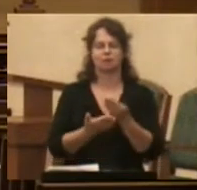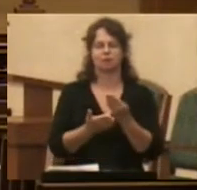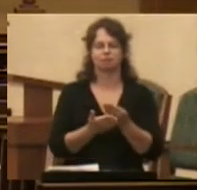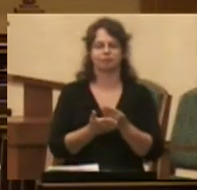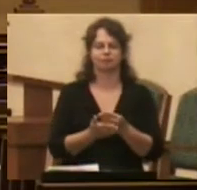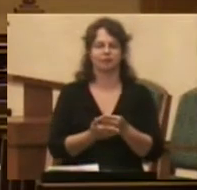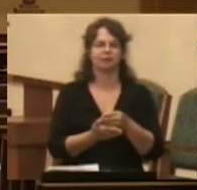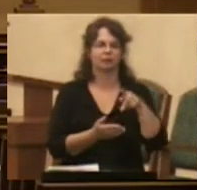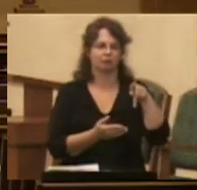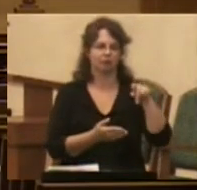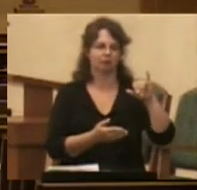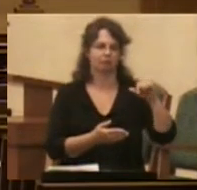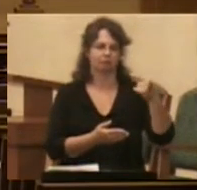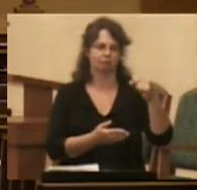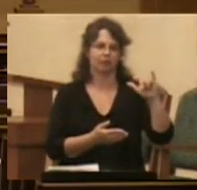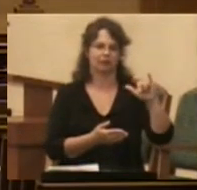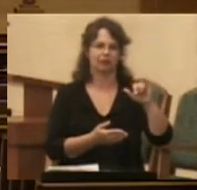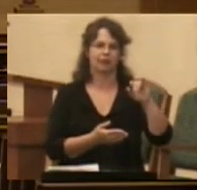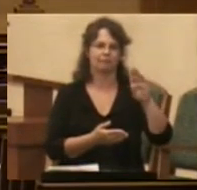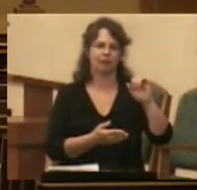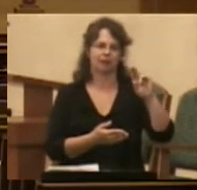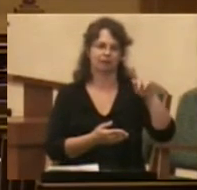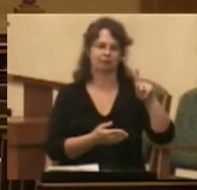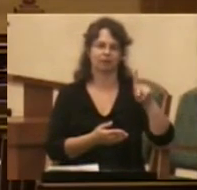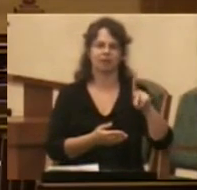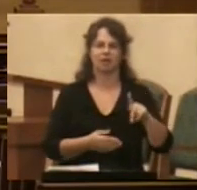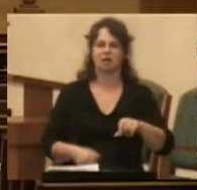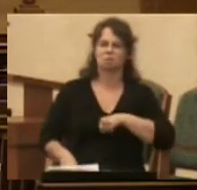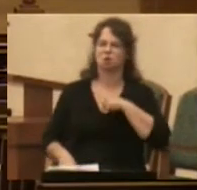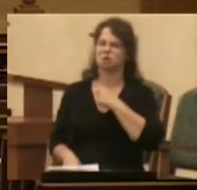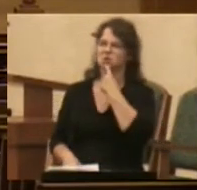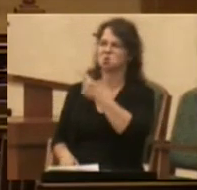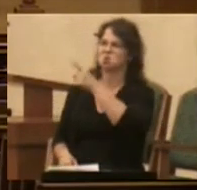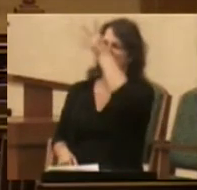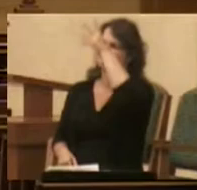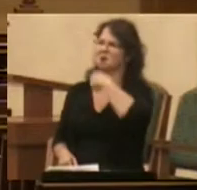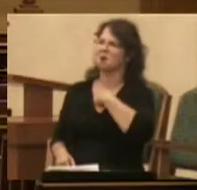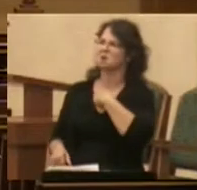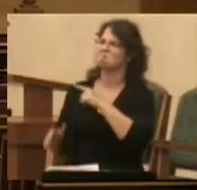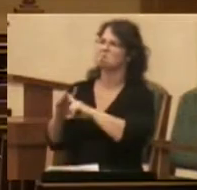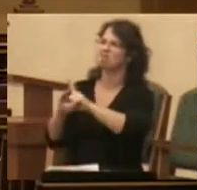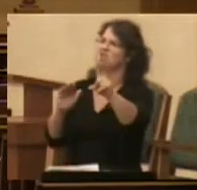and proudly announced to his father I am running away from home.